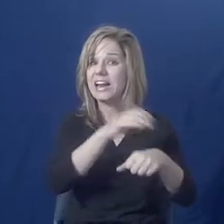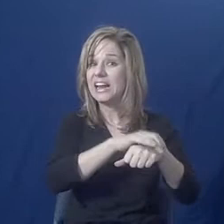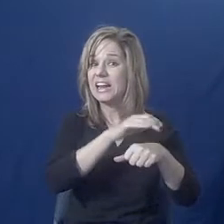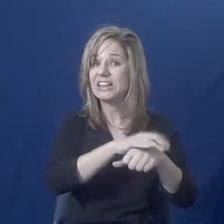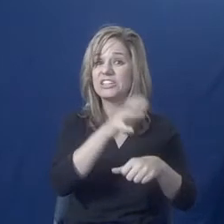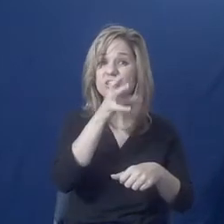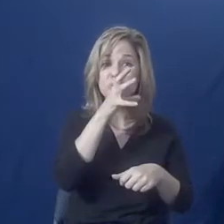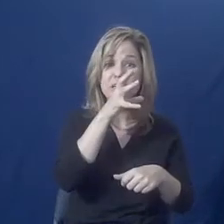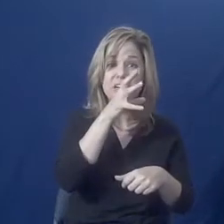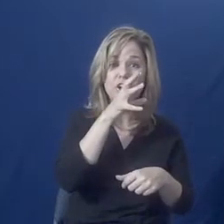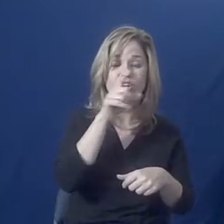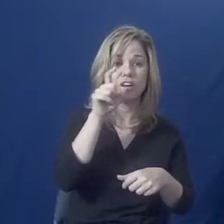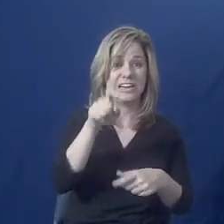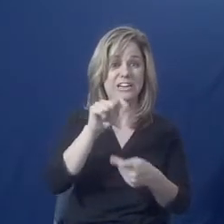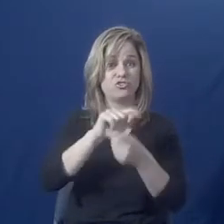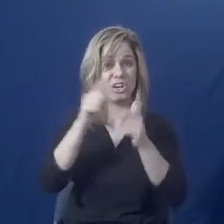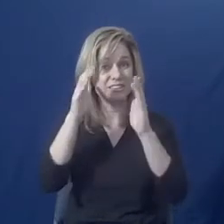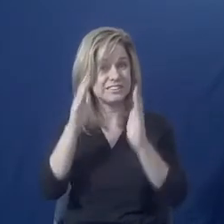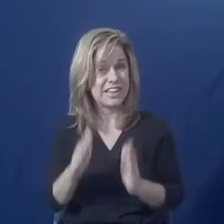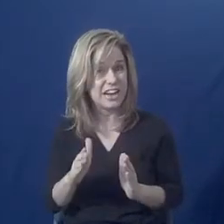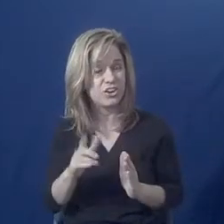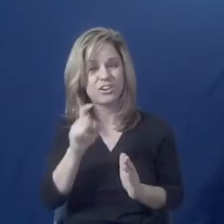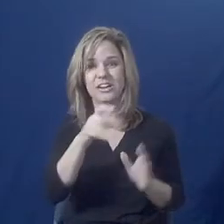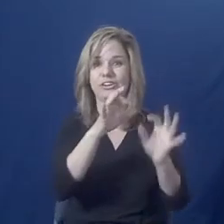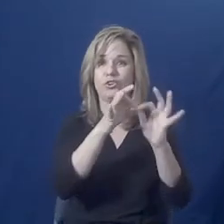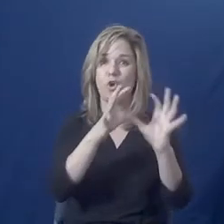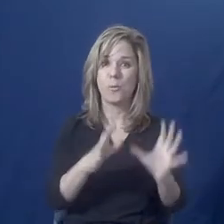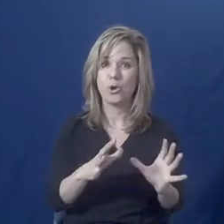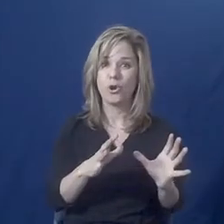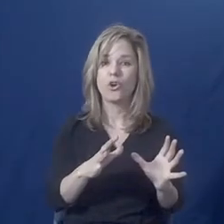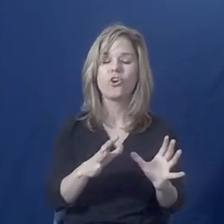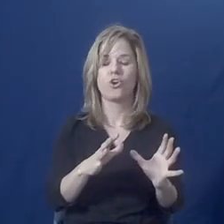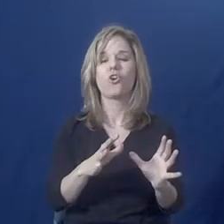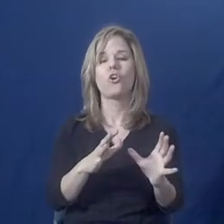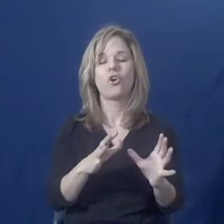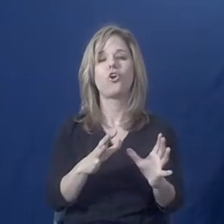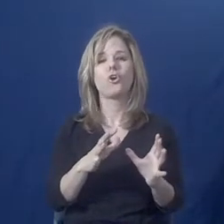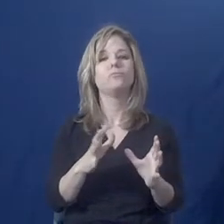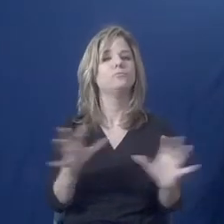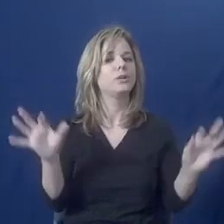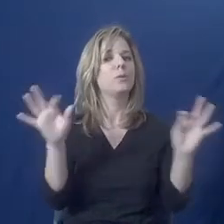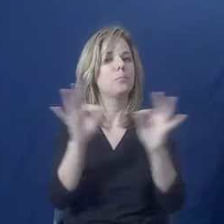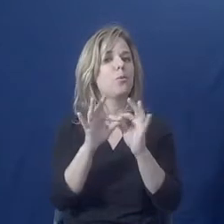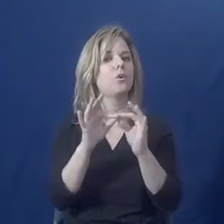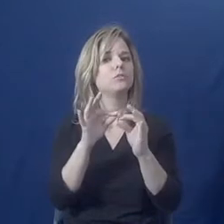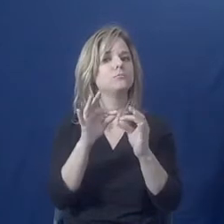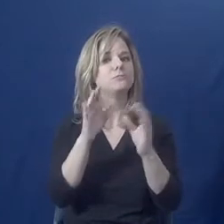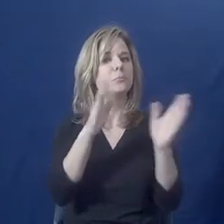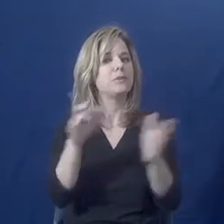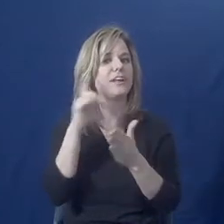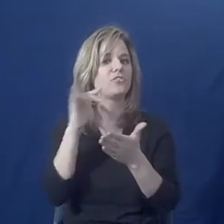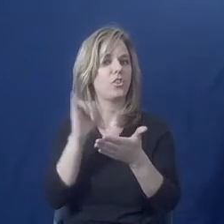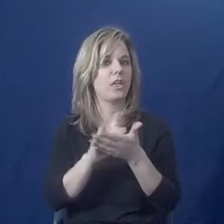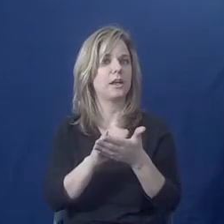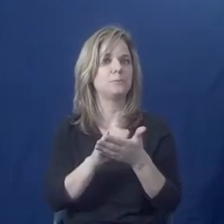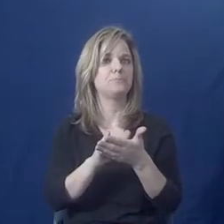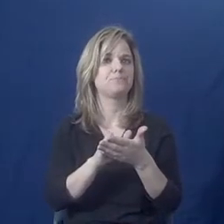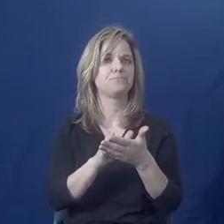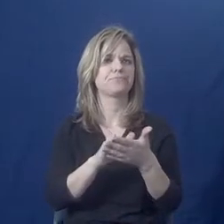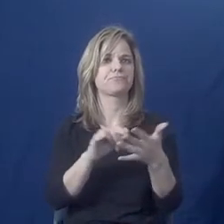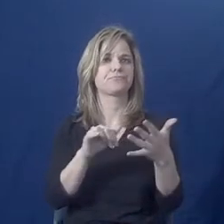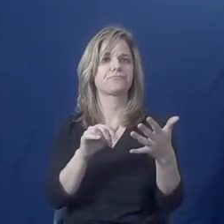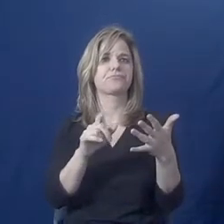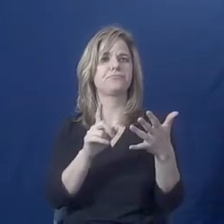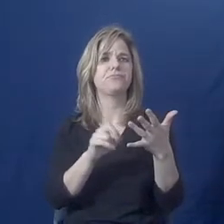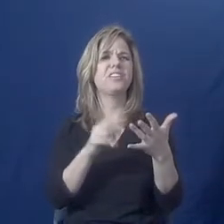need a translator? Will they need an interpreter? Those are things that are important to consider. Finances. We talked a lot about